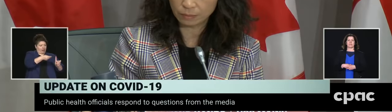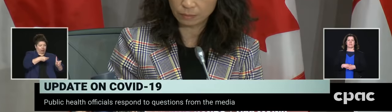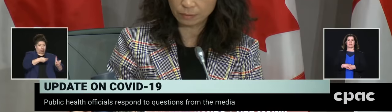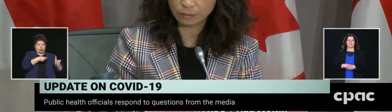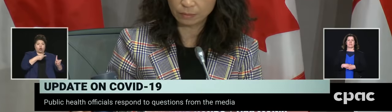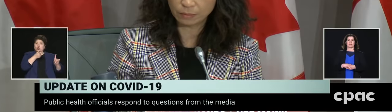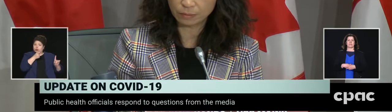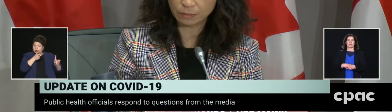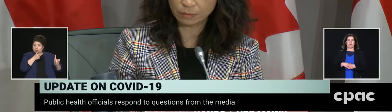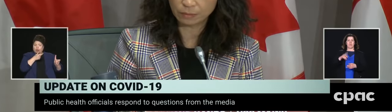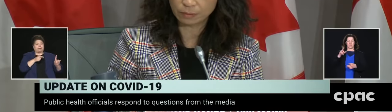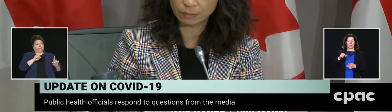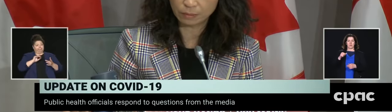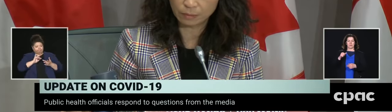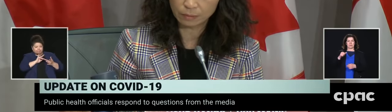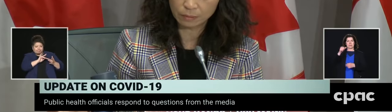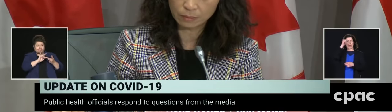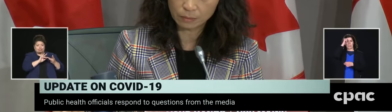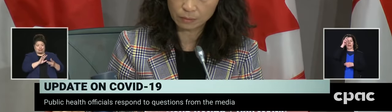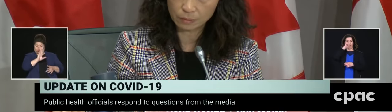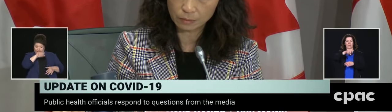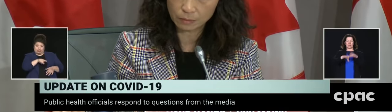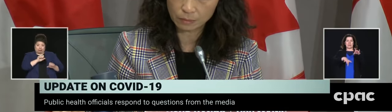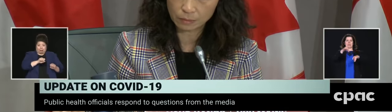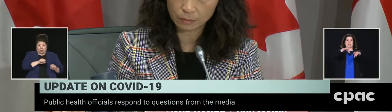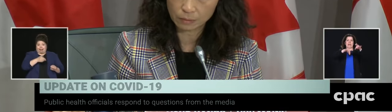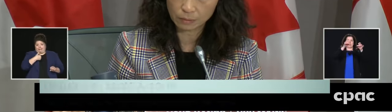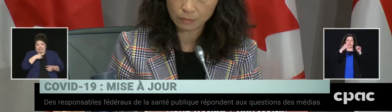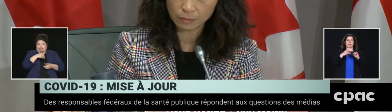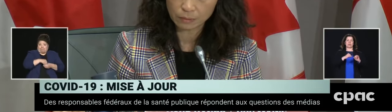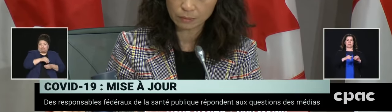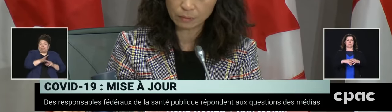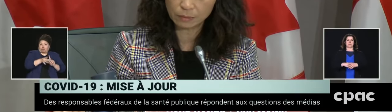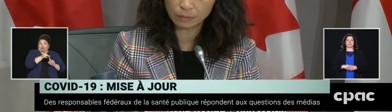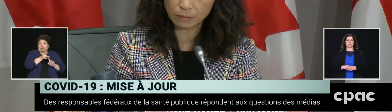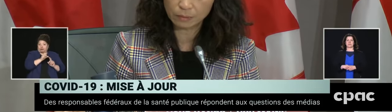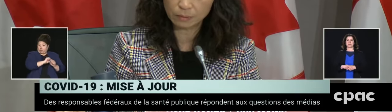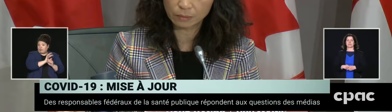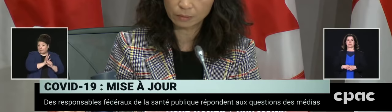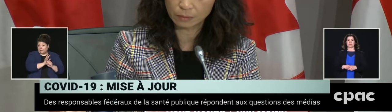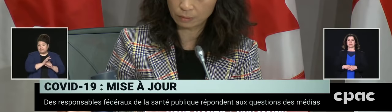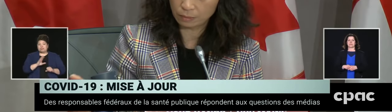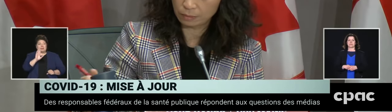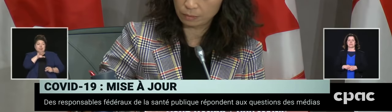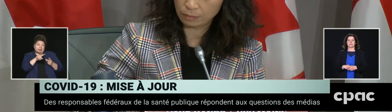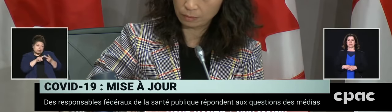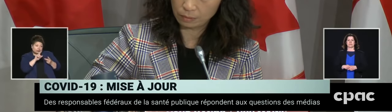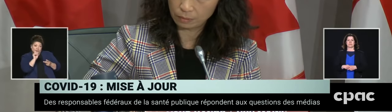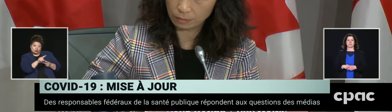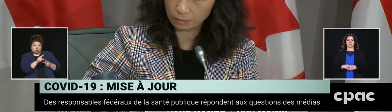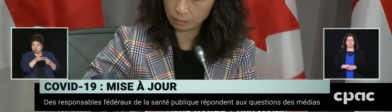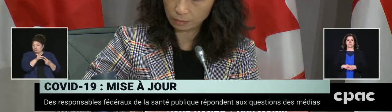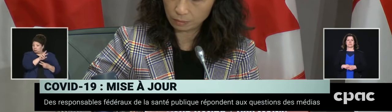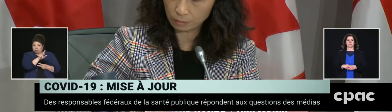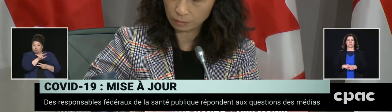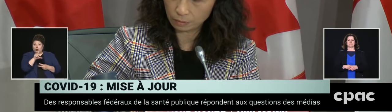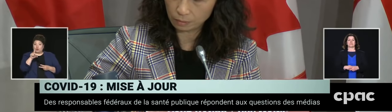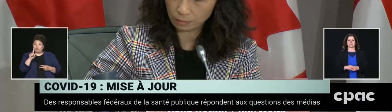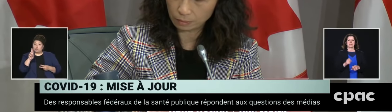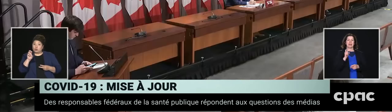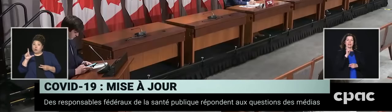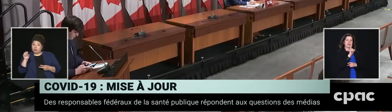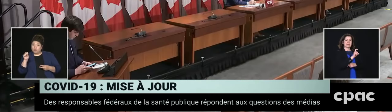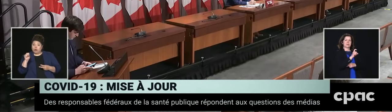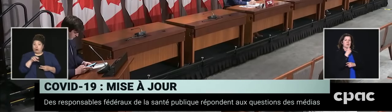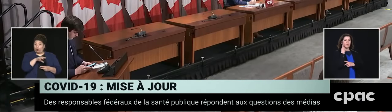Thank you, and my next question is a bit of a two-parter for Mr. Duclos and Minister Freeland. About the